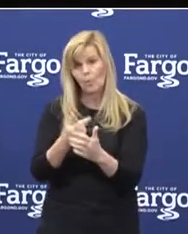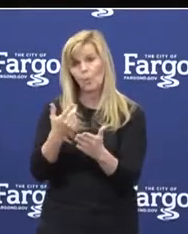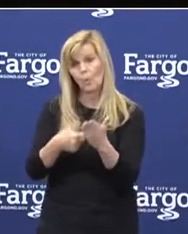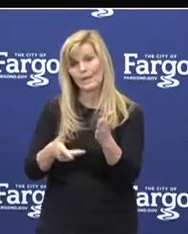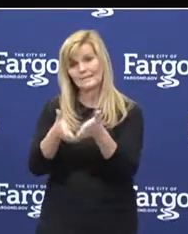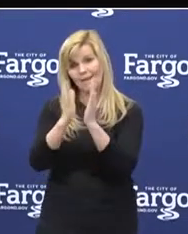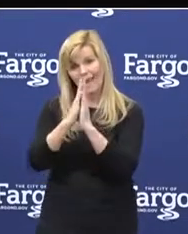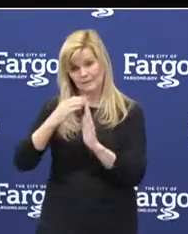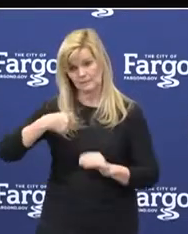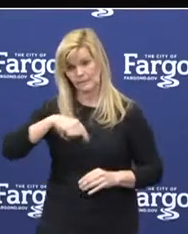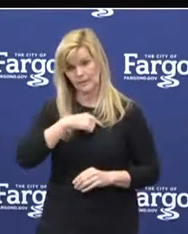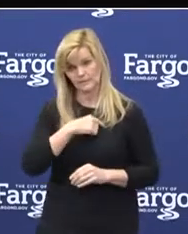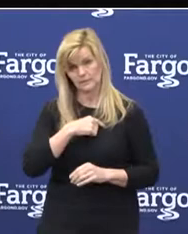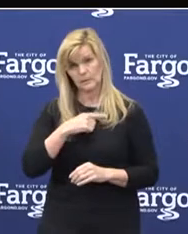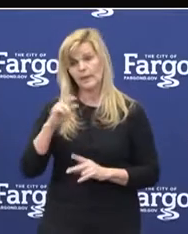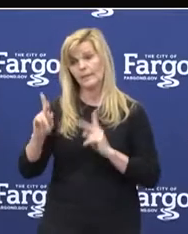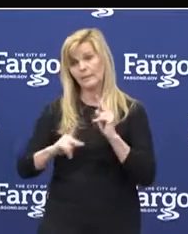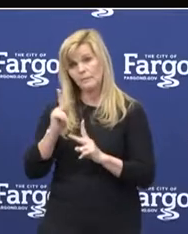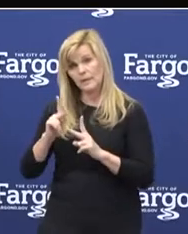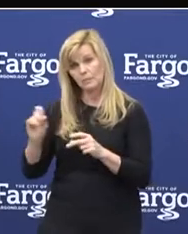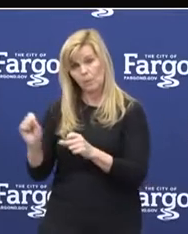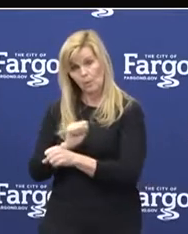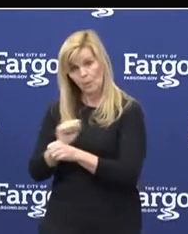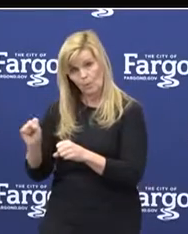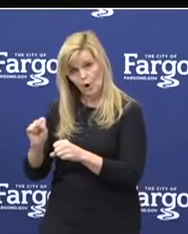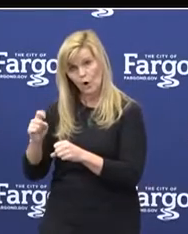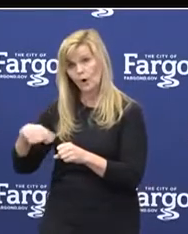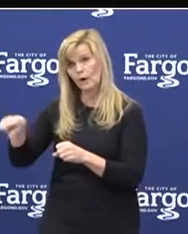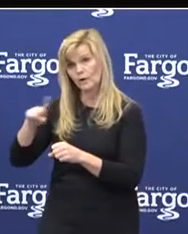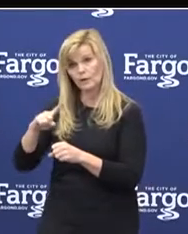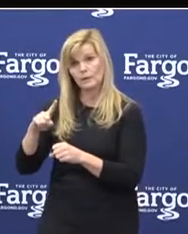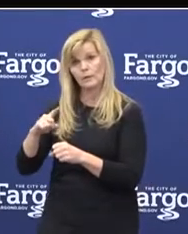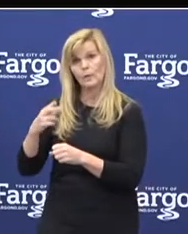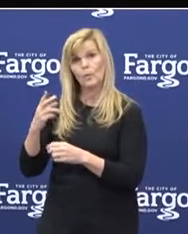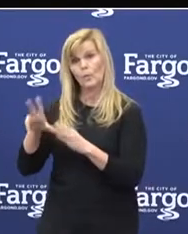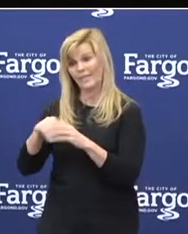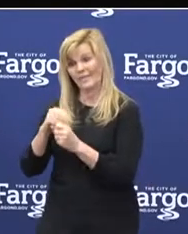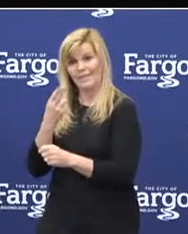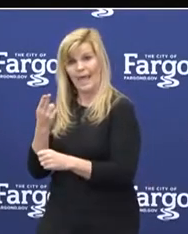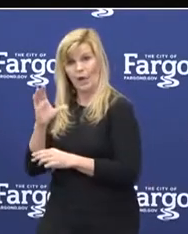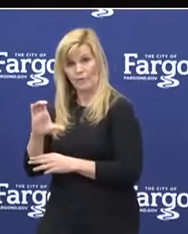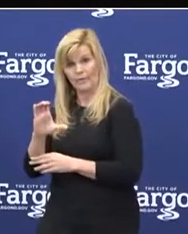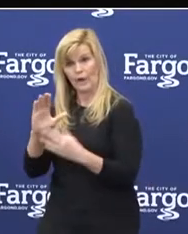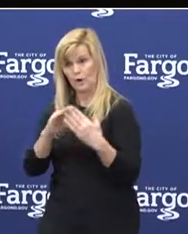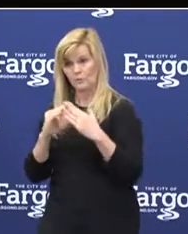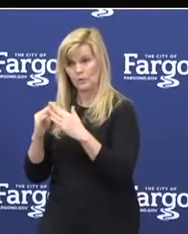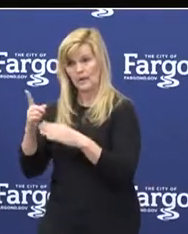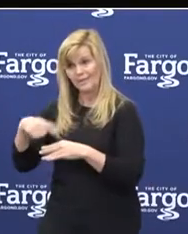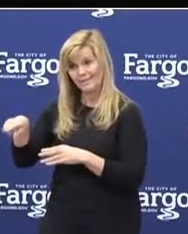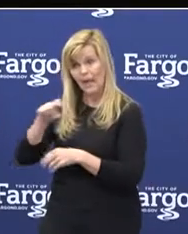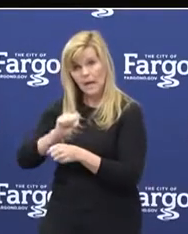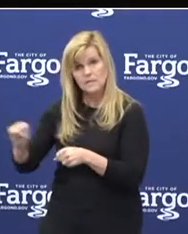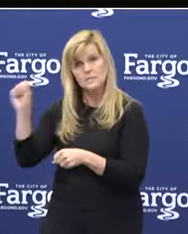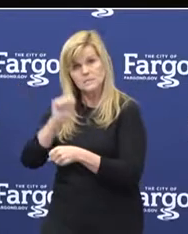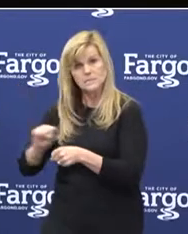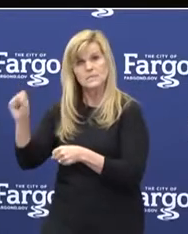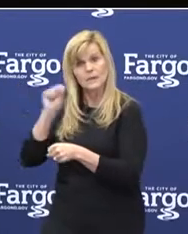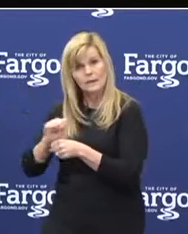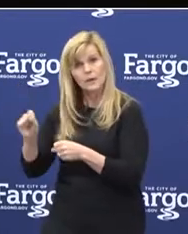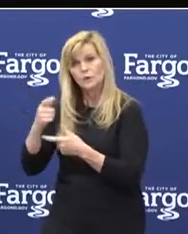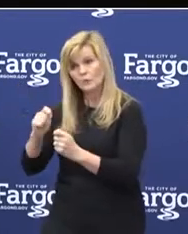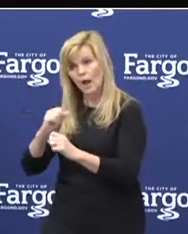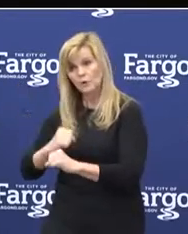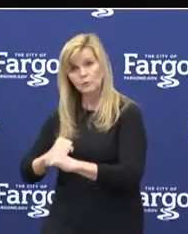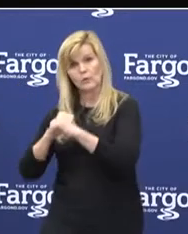These people, the frontline folks that we have in the healthcare community, are doing so much to